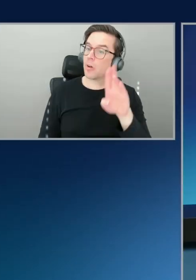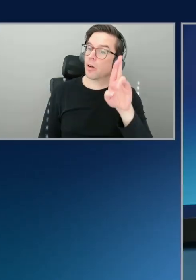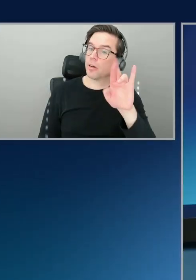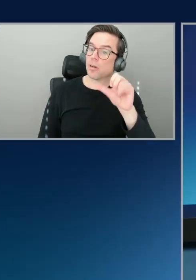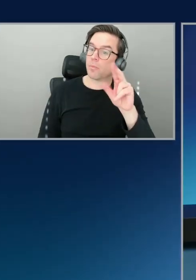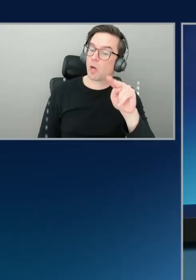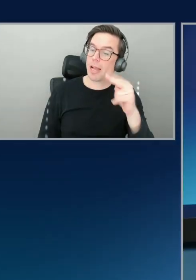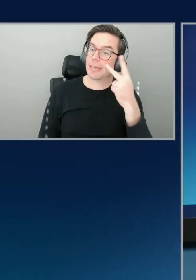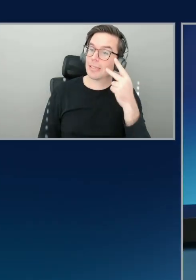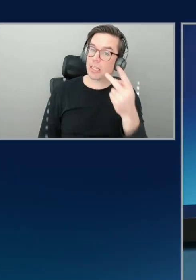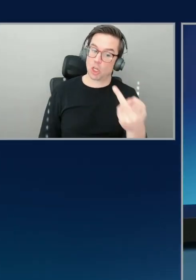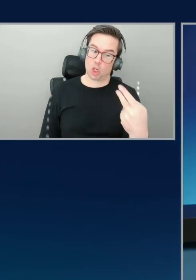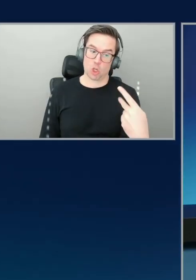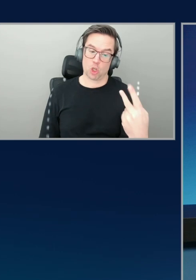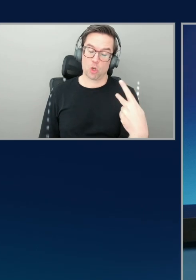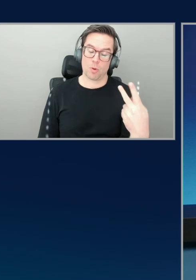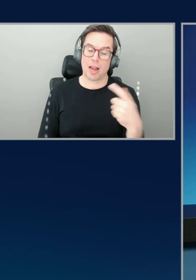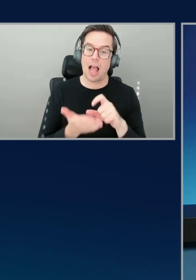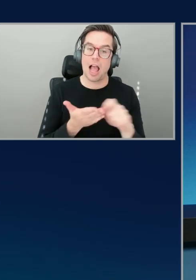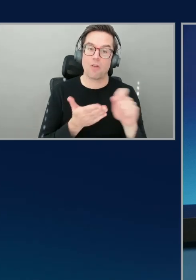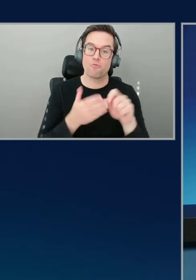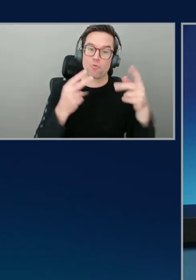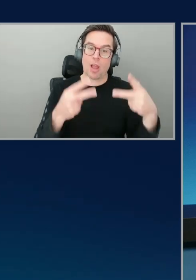That's, that's also a hallmark of my code. Yes.